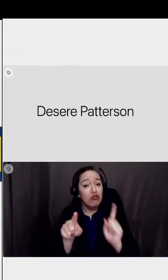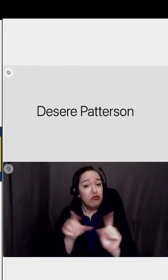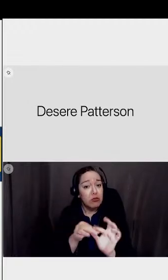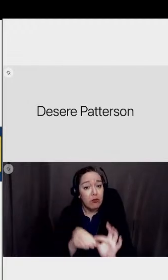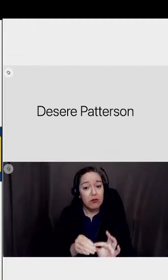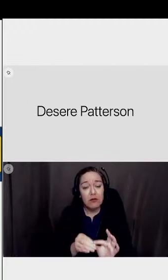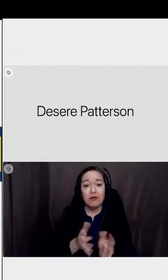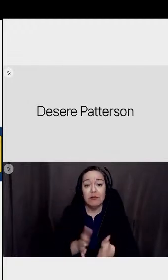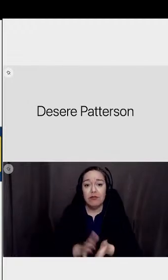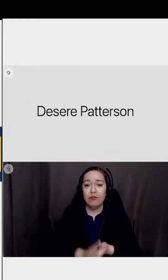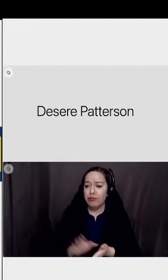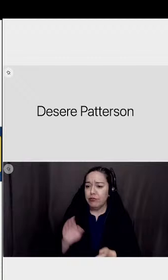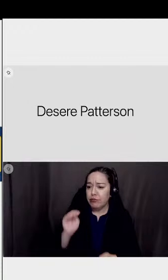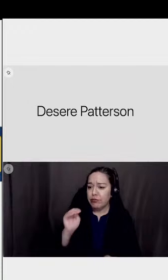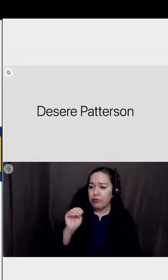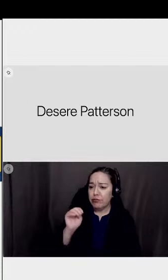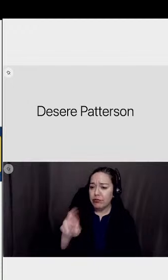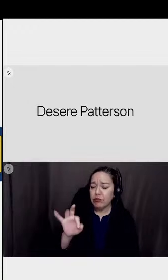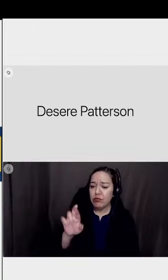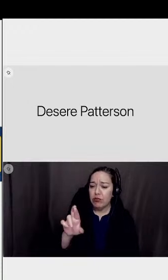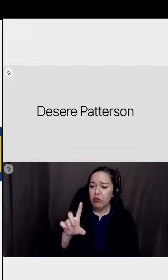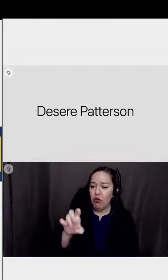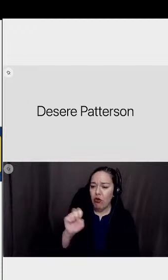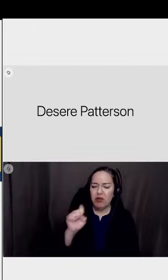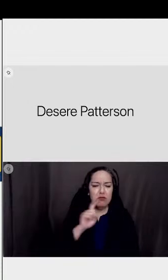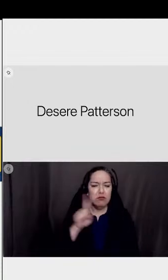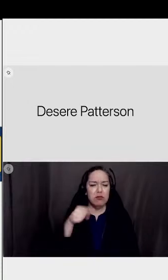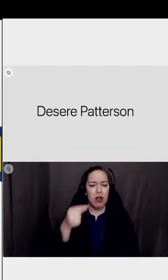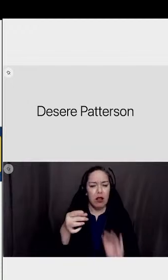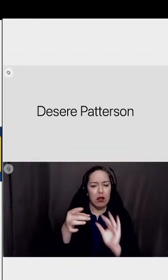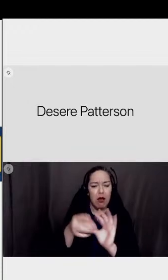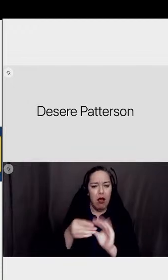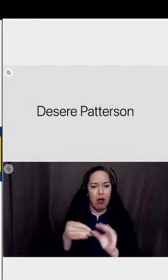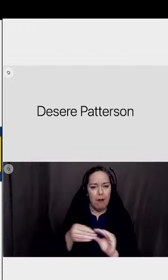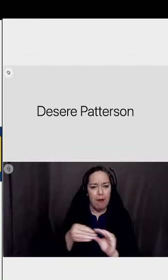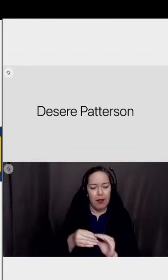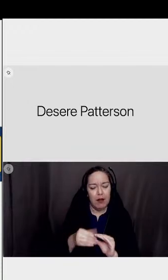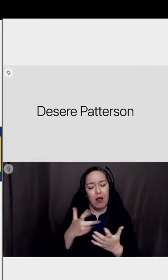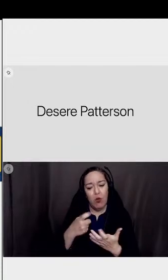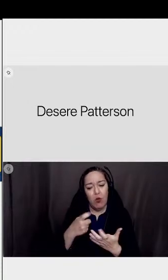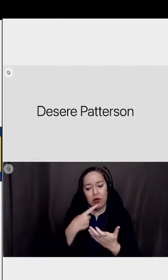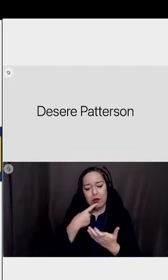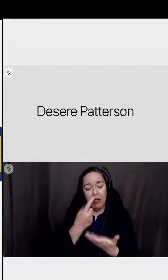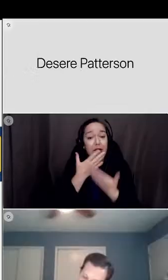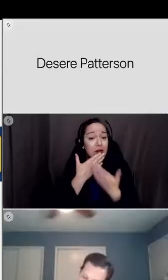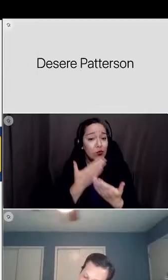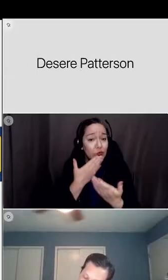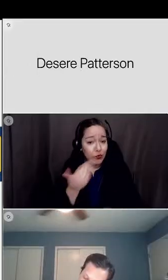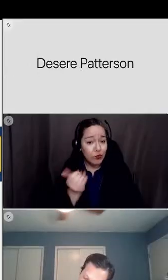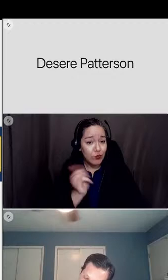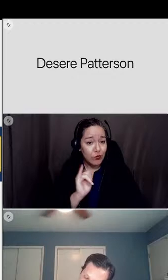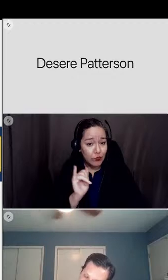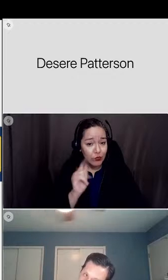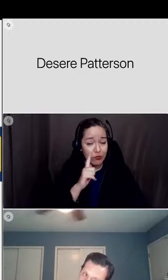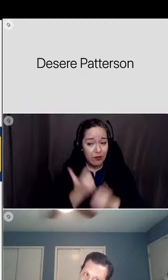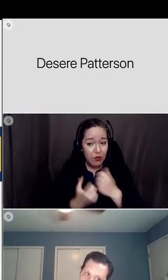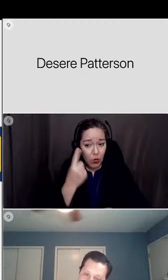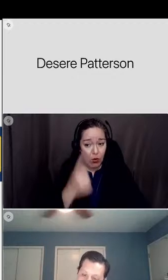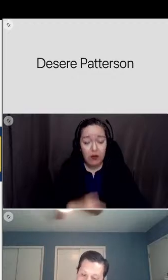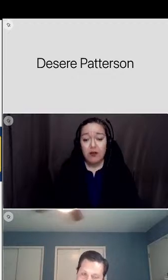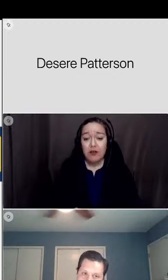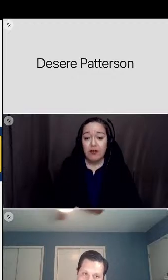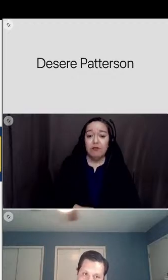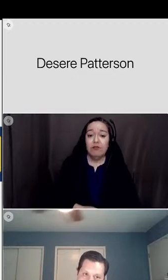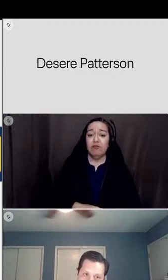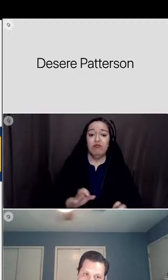mr forrest um this is just a comment um i just want to say thank you also to everyone it was a